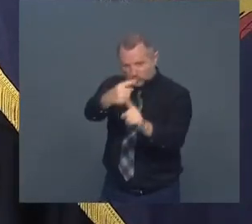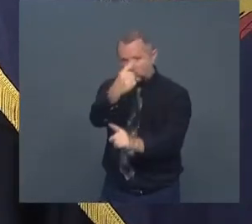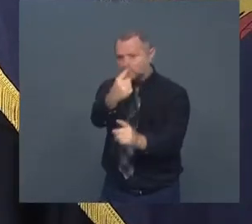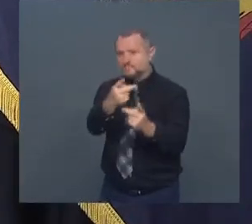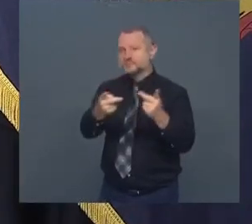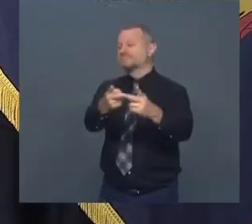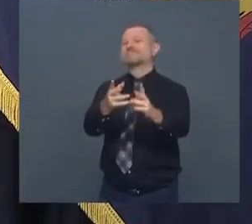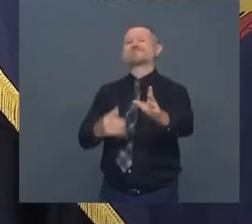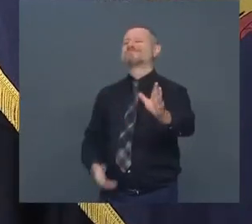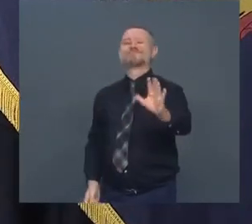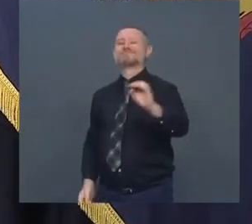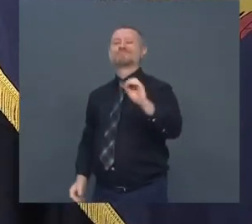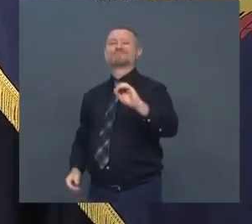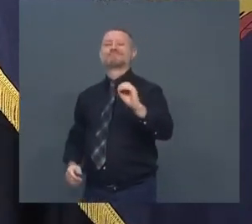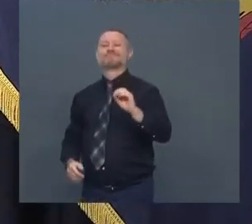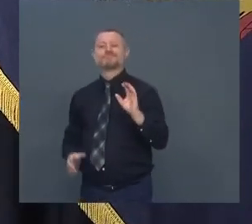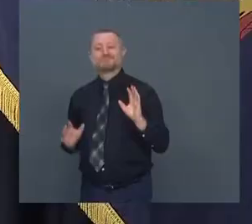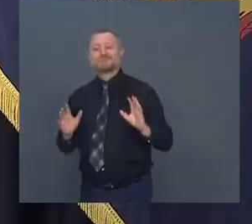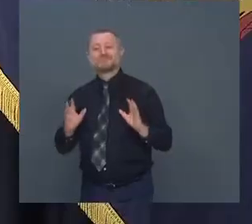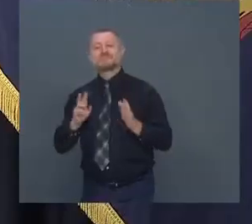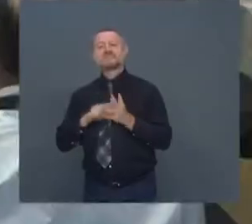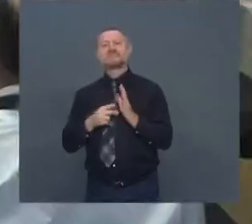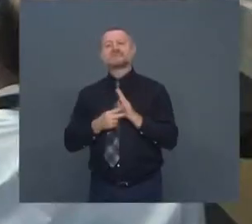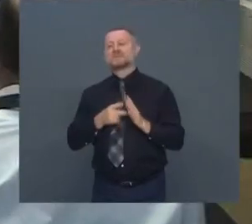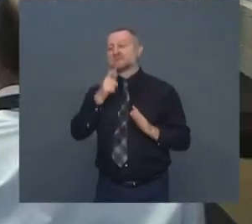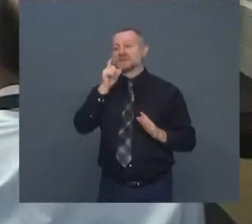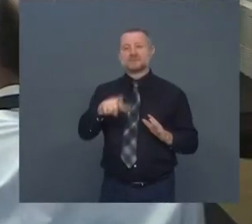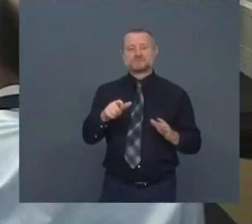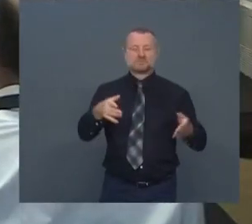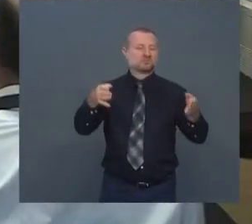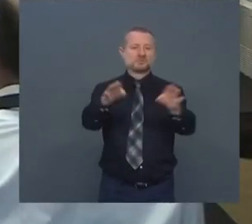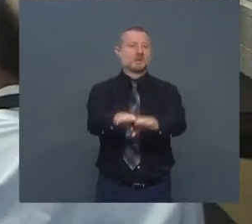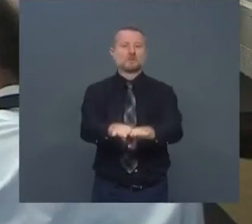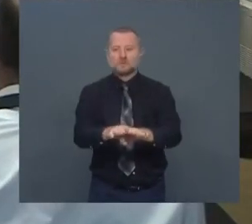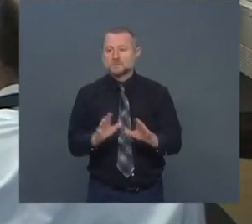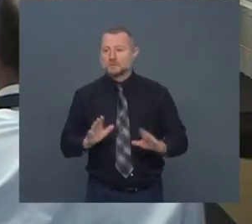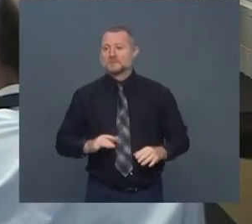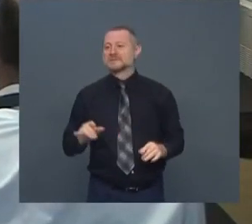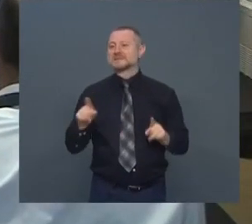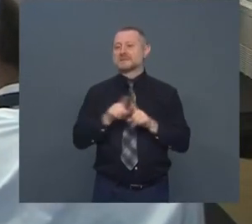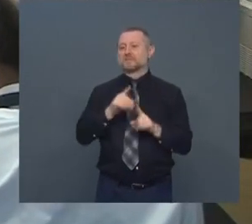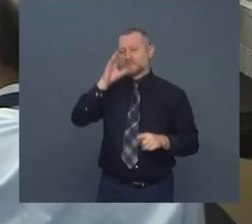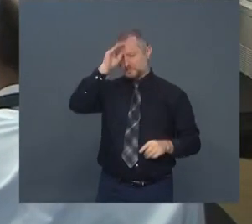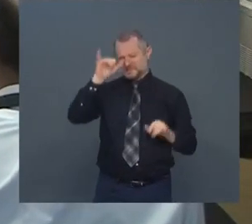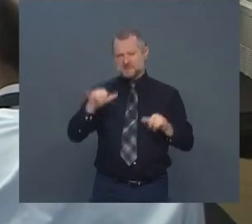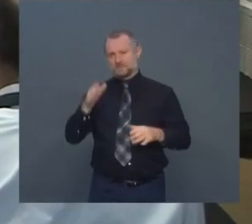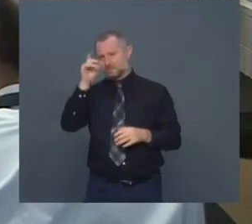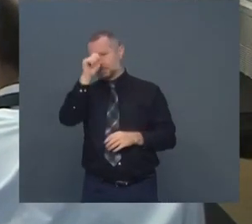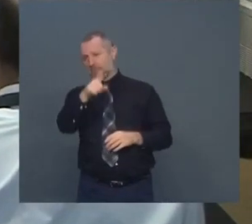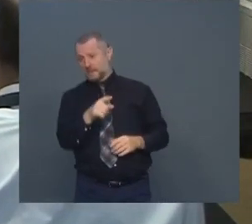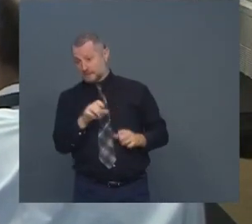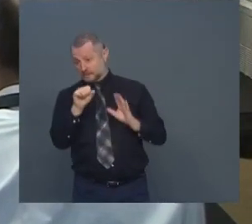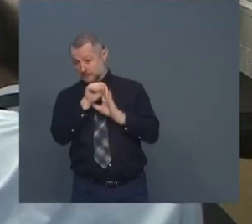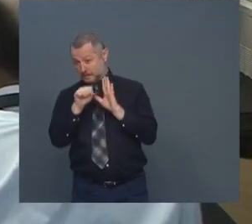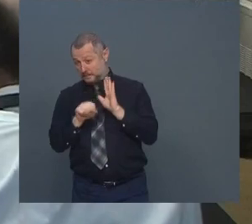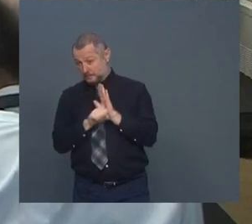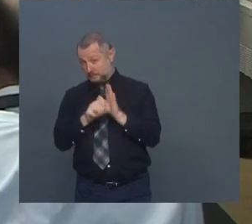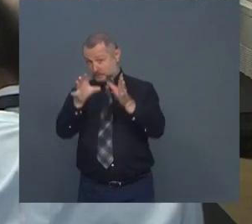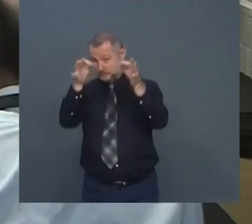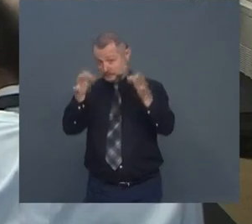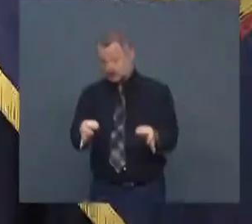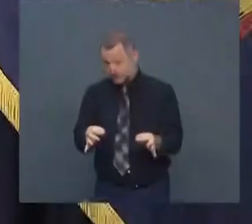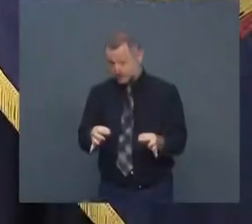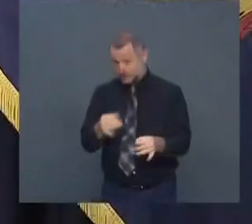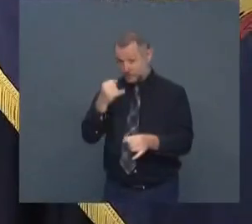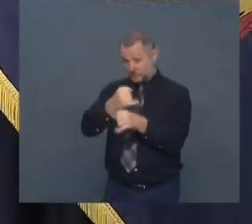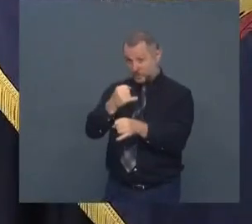close down to remote situation so the state decides the state will decide the camp is closed yes assume